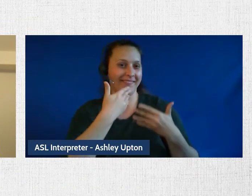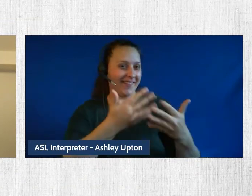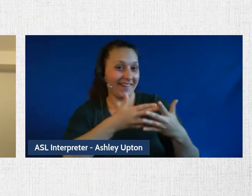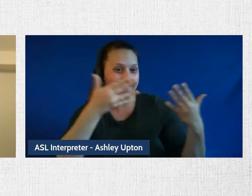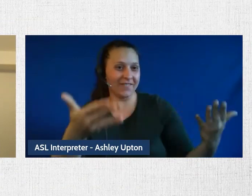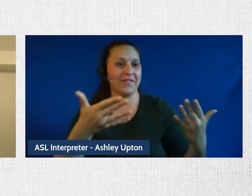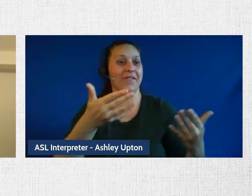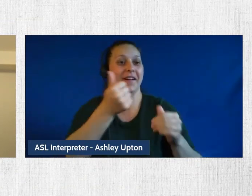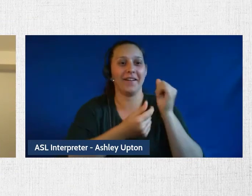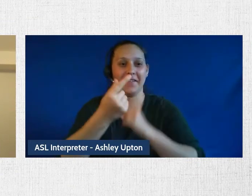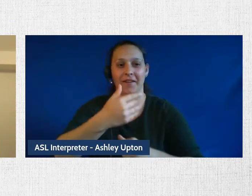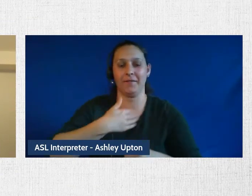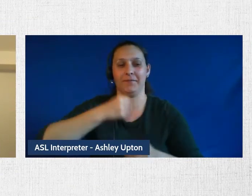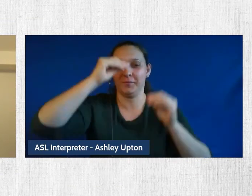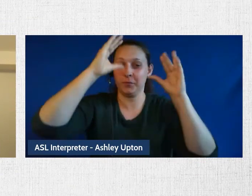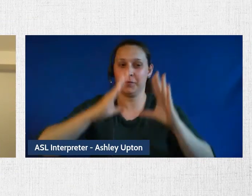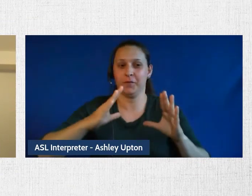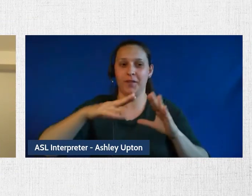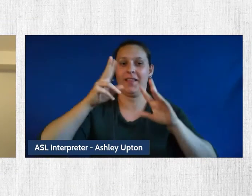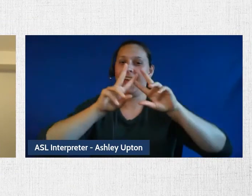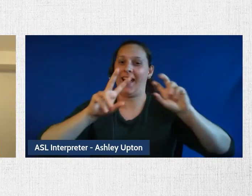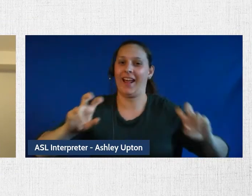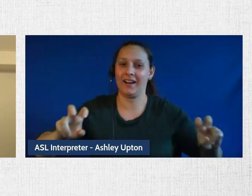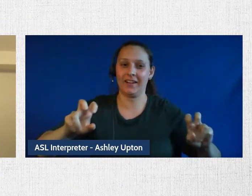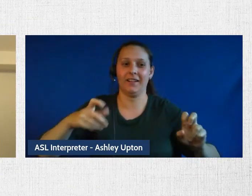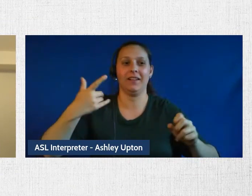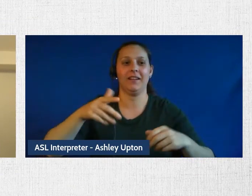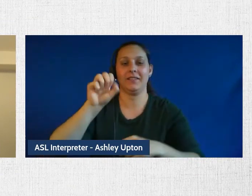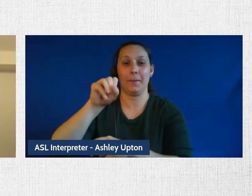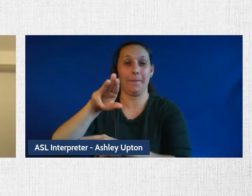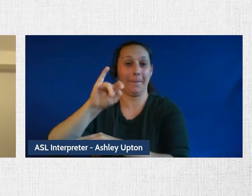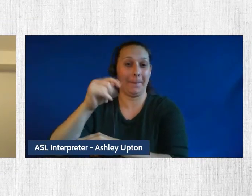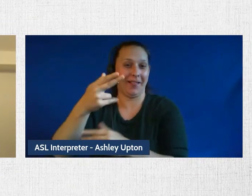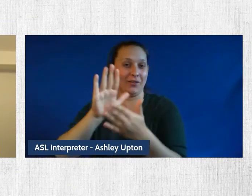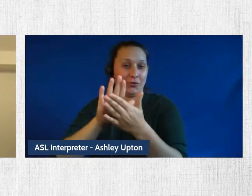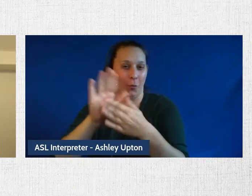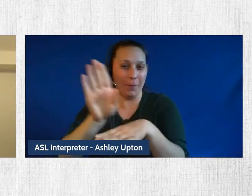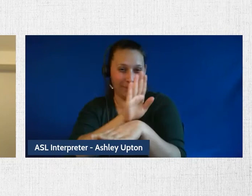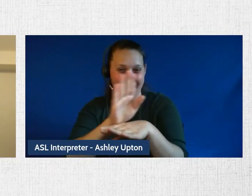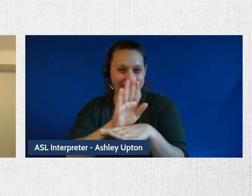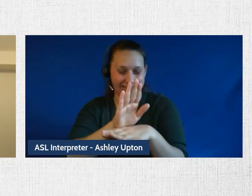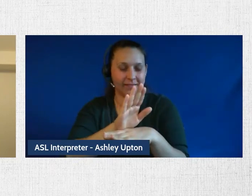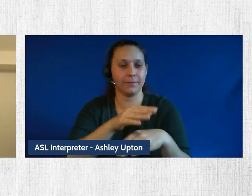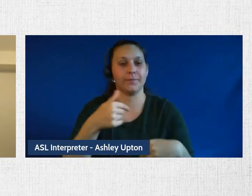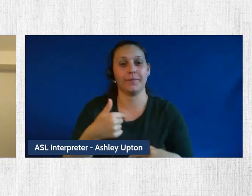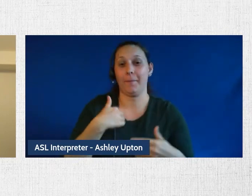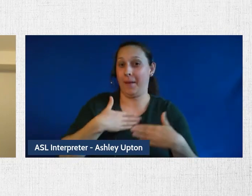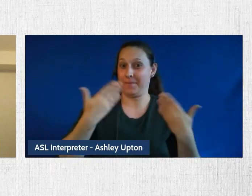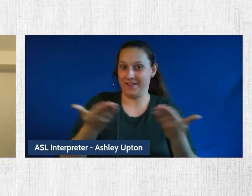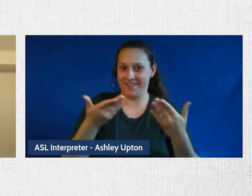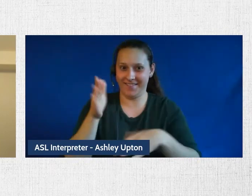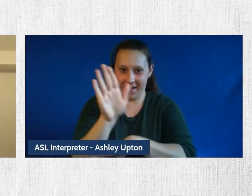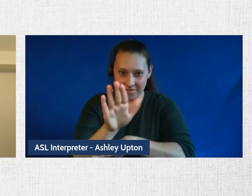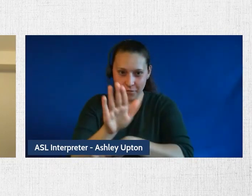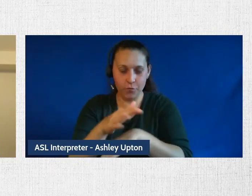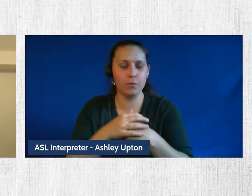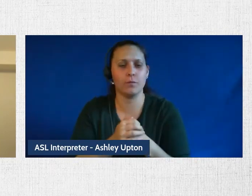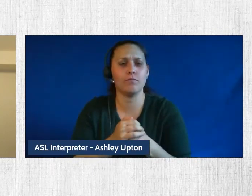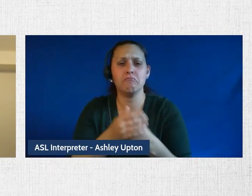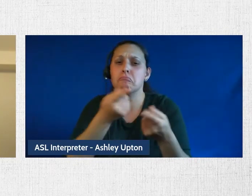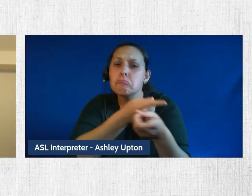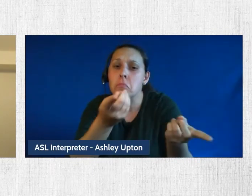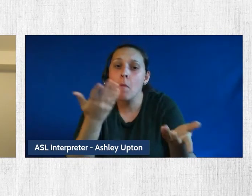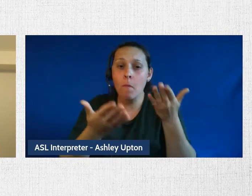and I'm a professor of analytics at the Smith School of Business. My pleasure to be here with you this afternoon. So you might be wondering how the